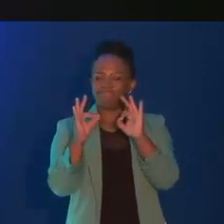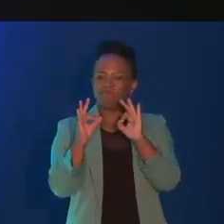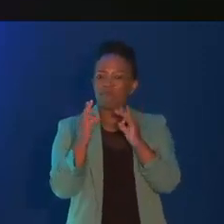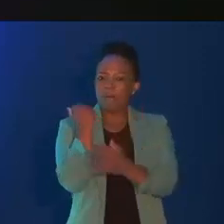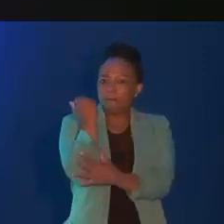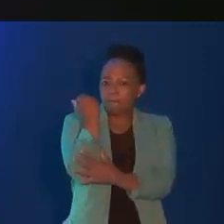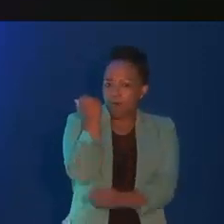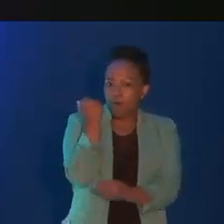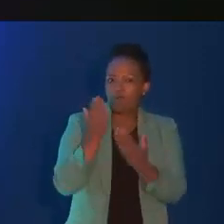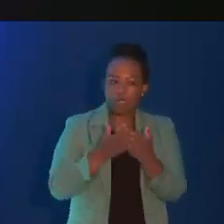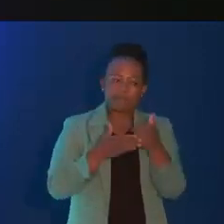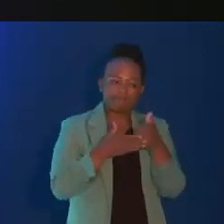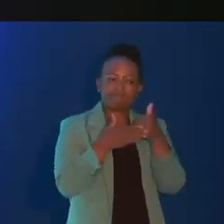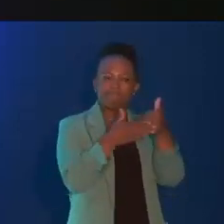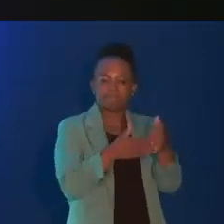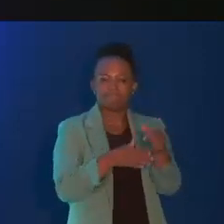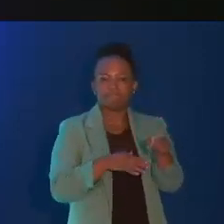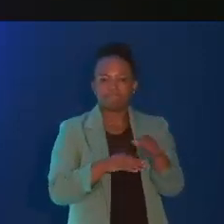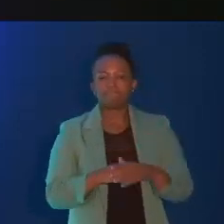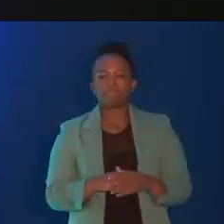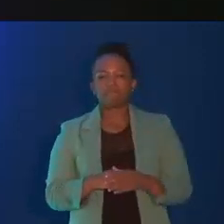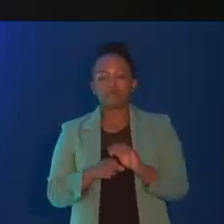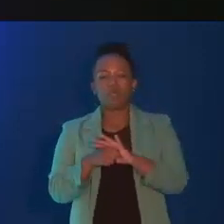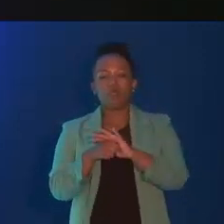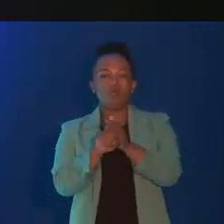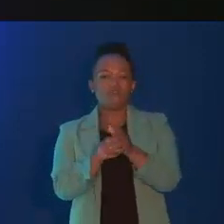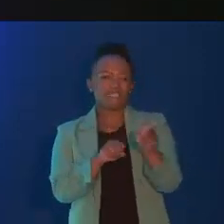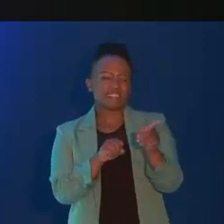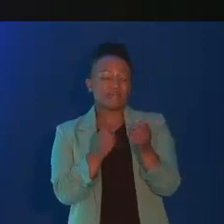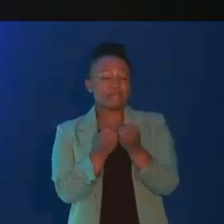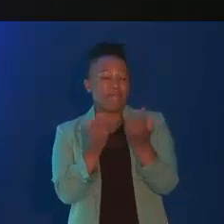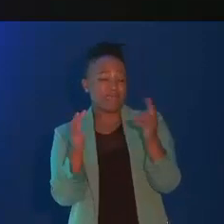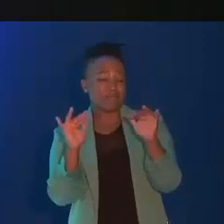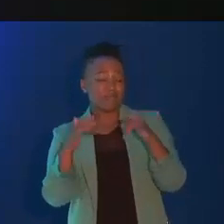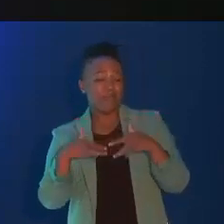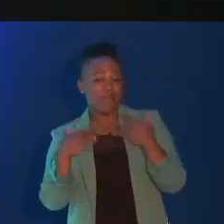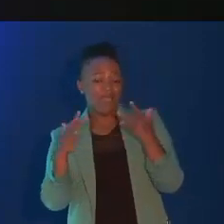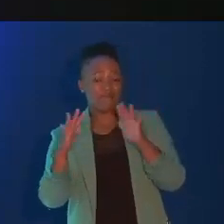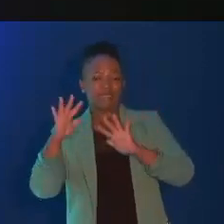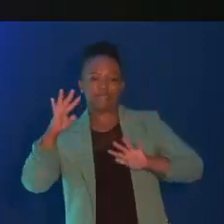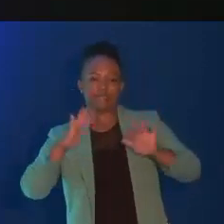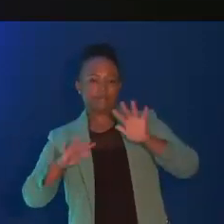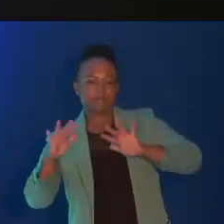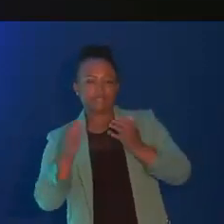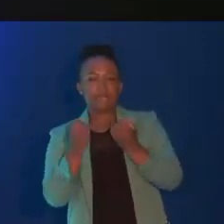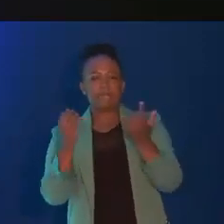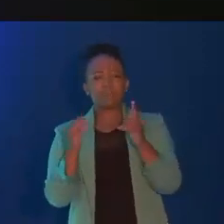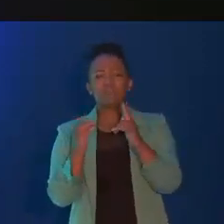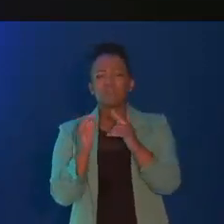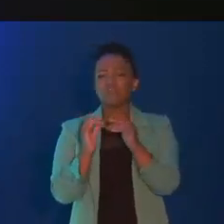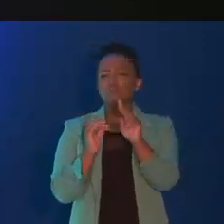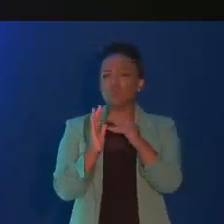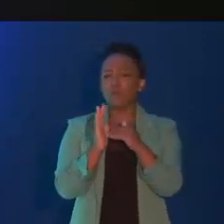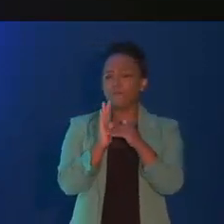poor. COVID-19 has destroyed livelihoods and caused two million people to lose jobs, and